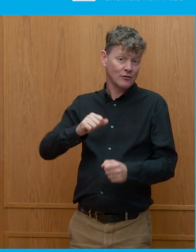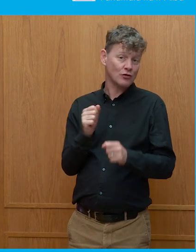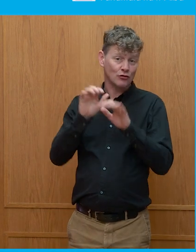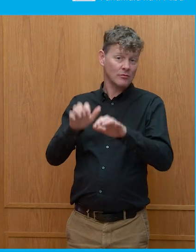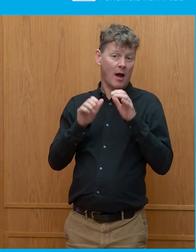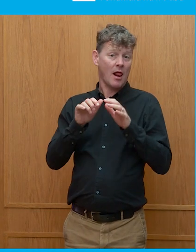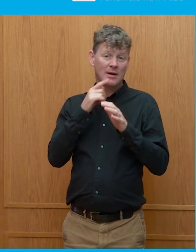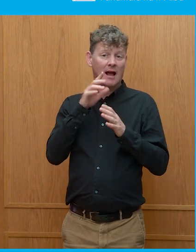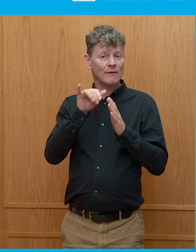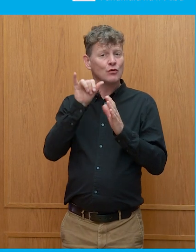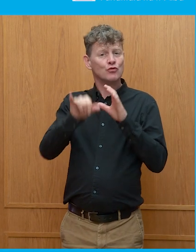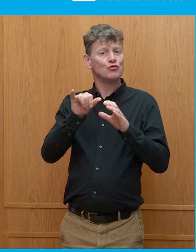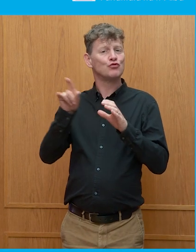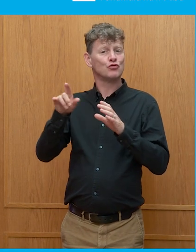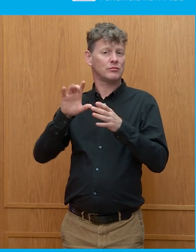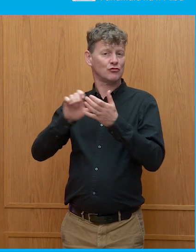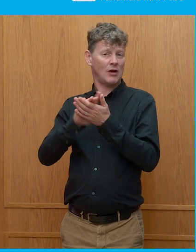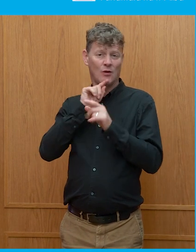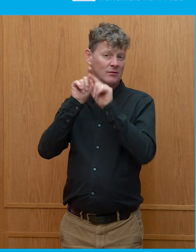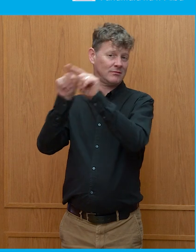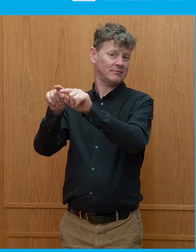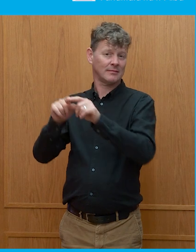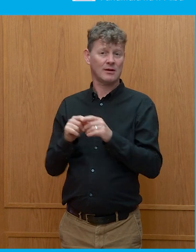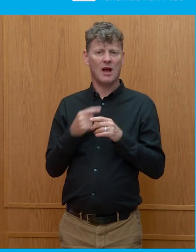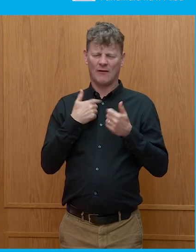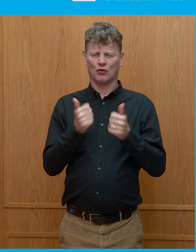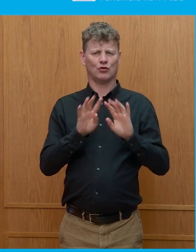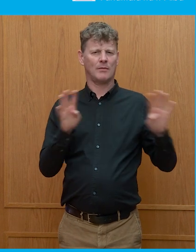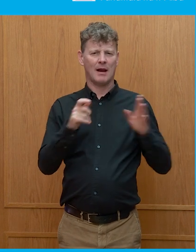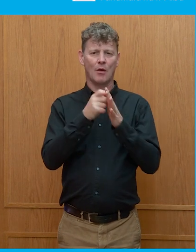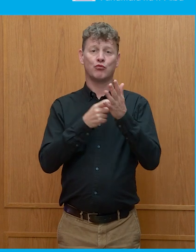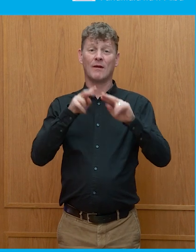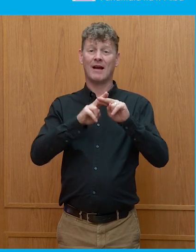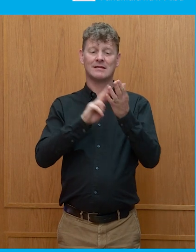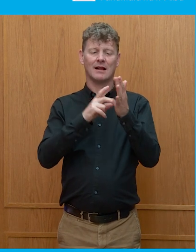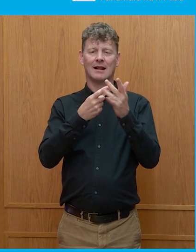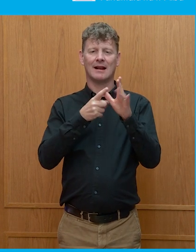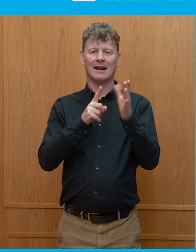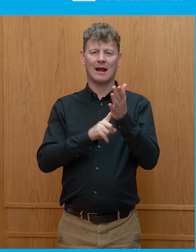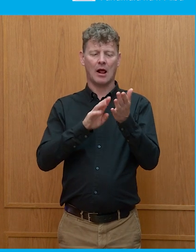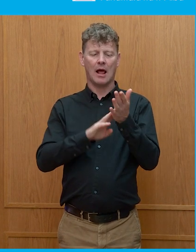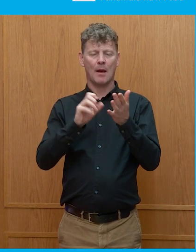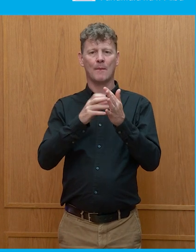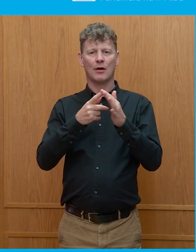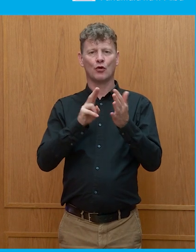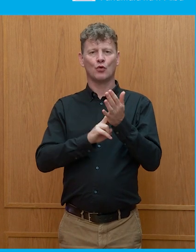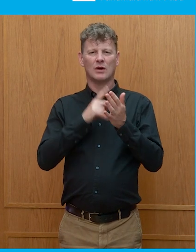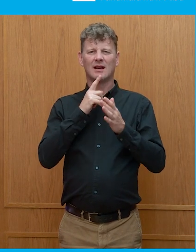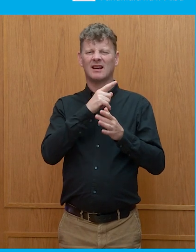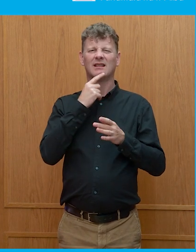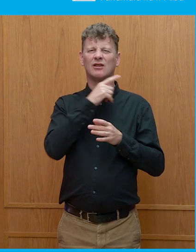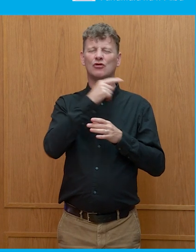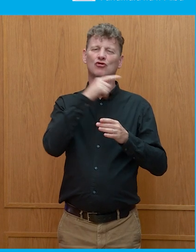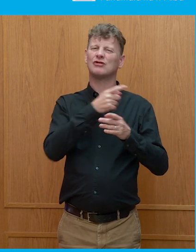later. And I'm delighted we've got a great panel with us. Professor Nicola McEwen, who's a professor of public policy in the College of Social Sciences and